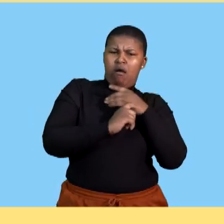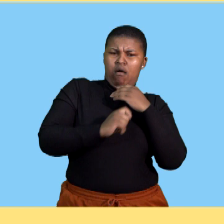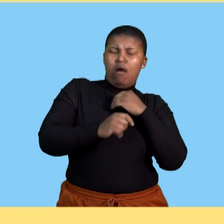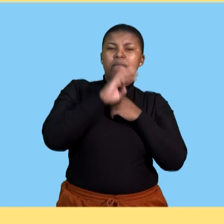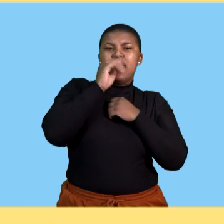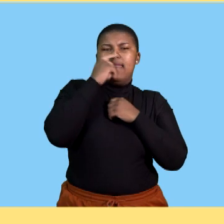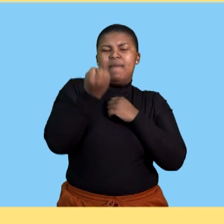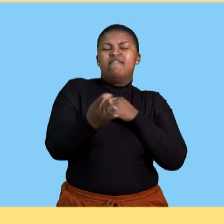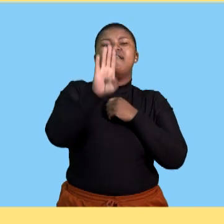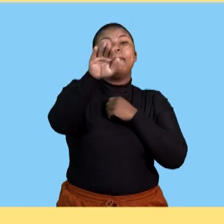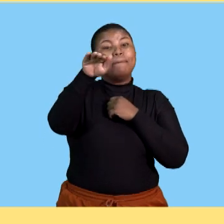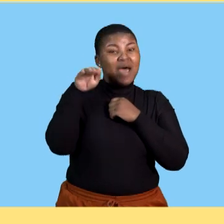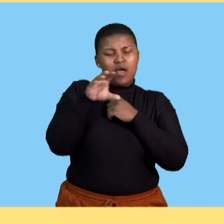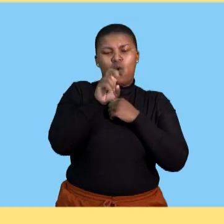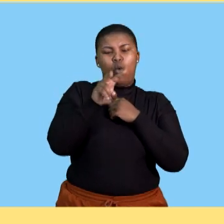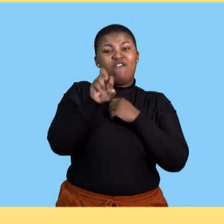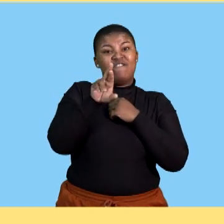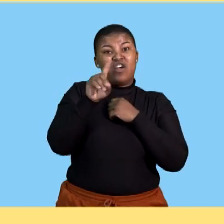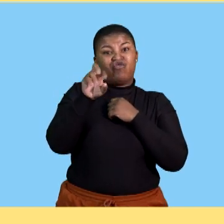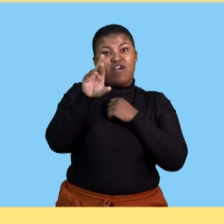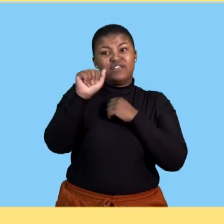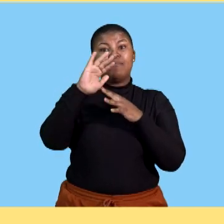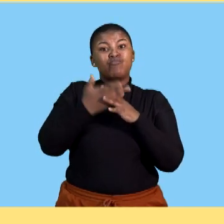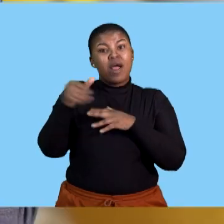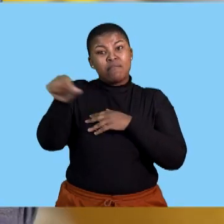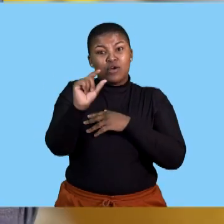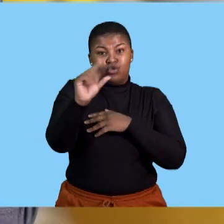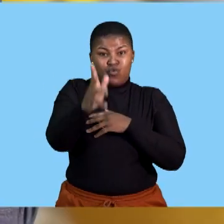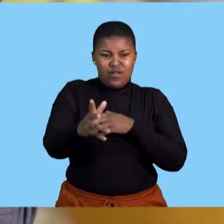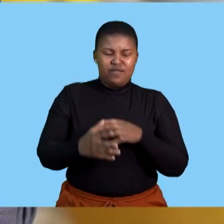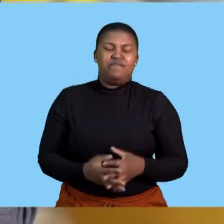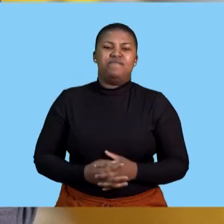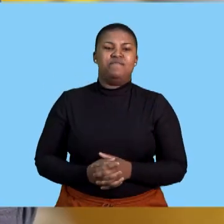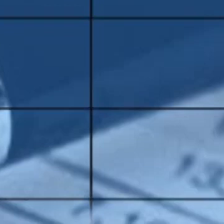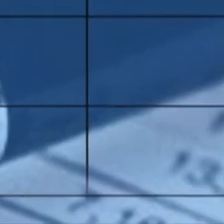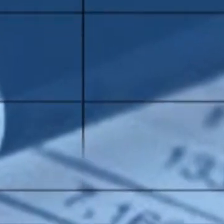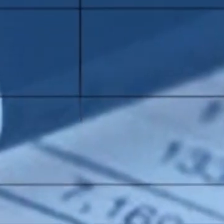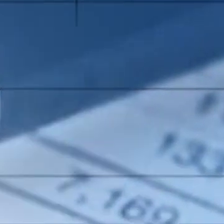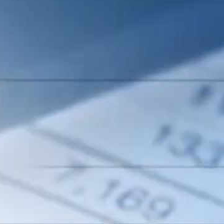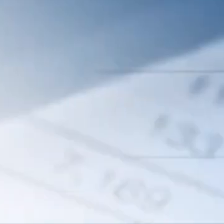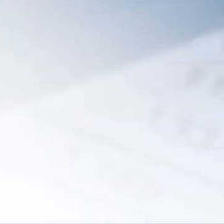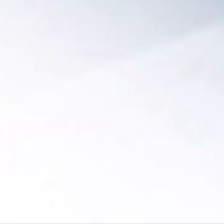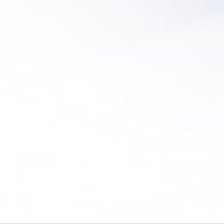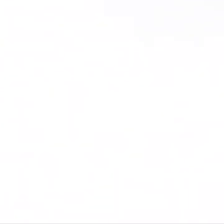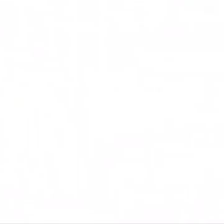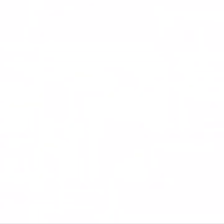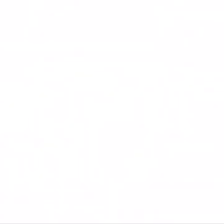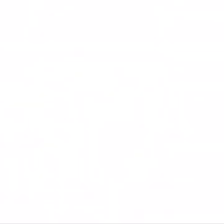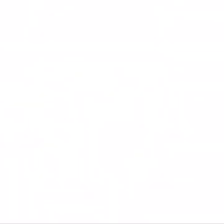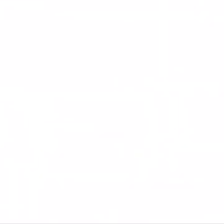call a bank overdraft. Dear learners, let's go for a night break and I'll see you shortly. Thank you. Thank you.